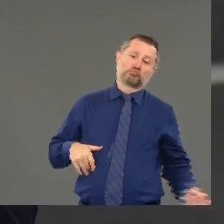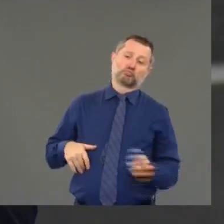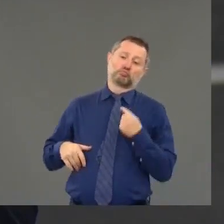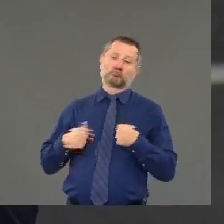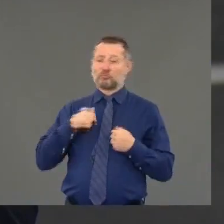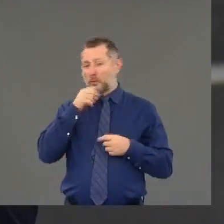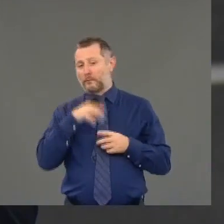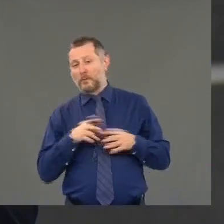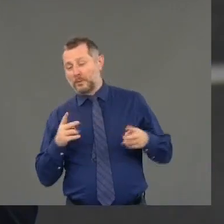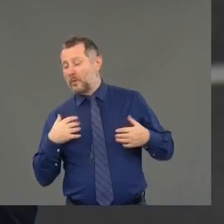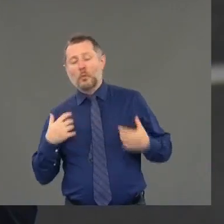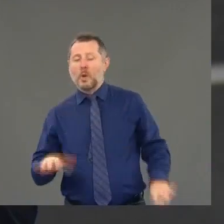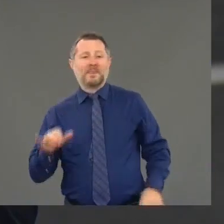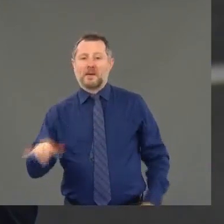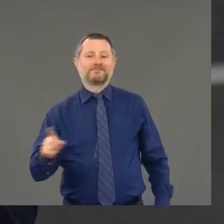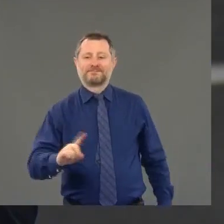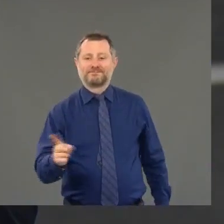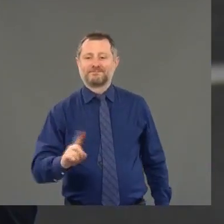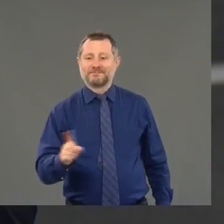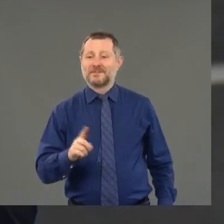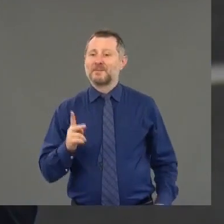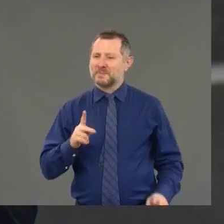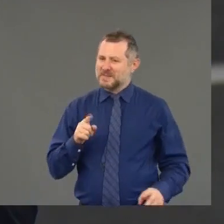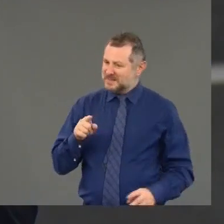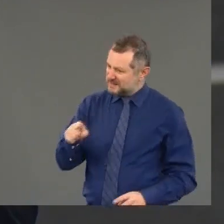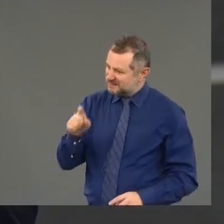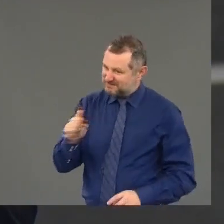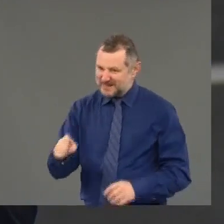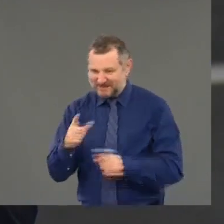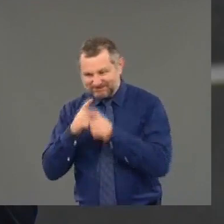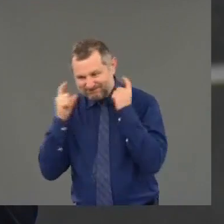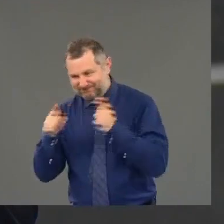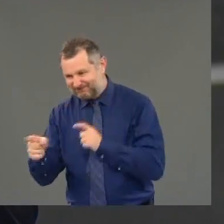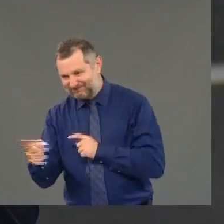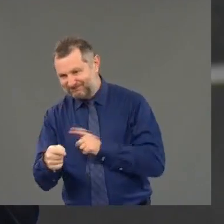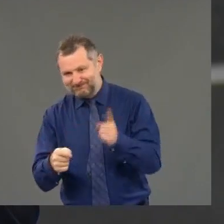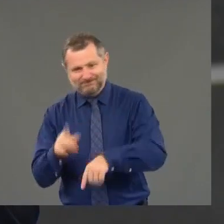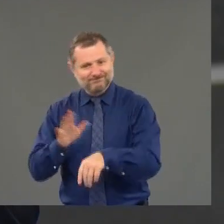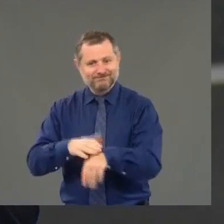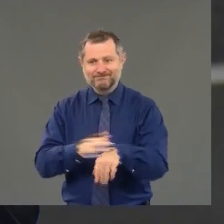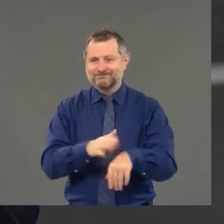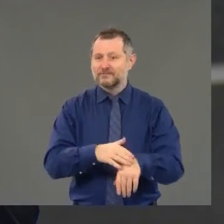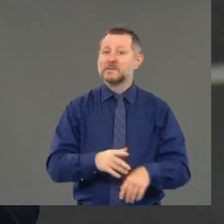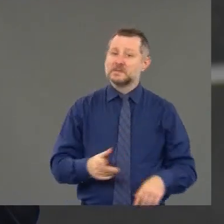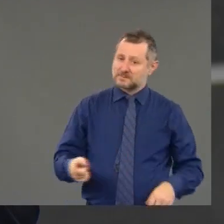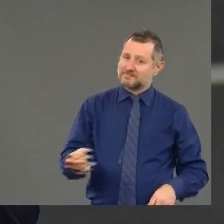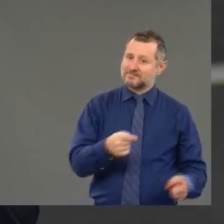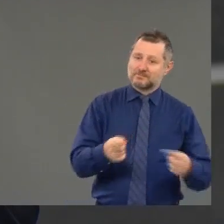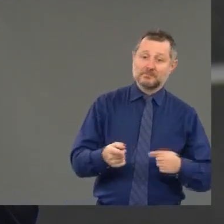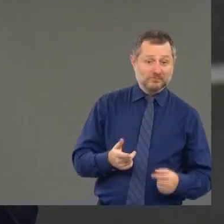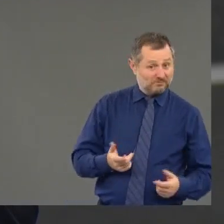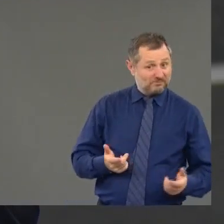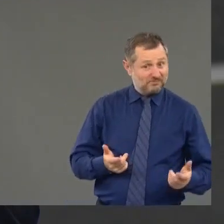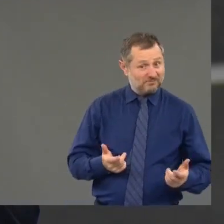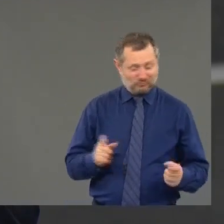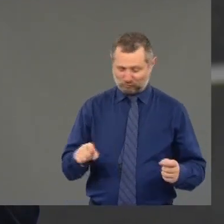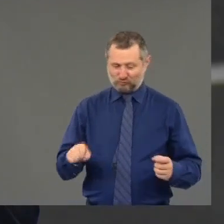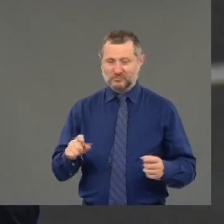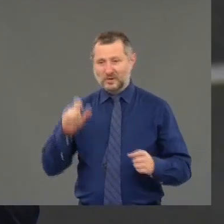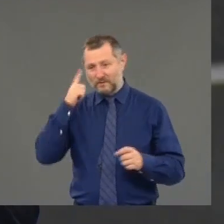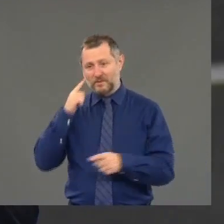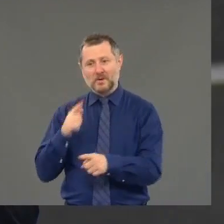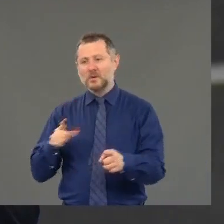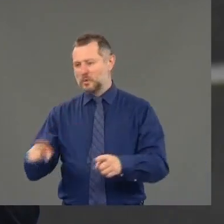you guys, uh, have to wear a mask. You guys, uh, guys being gender neutral are